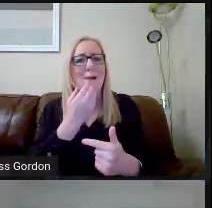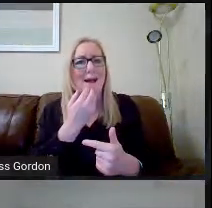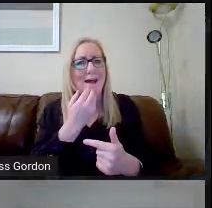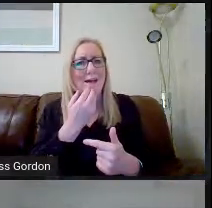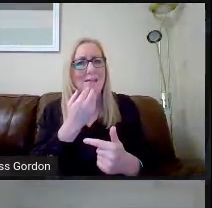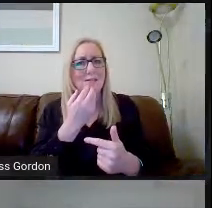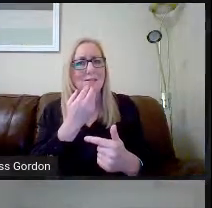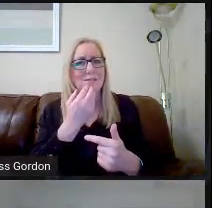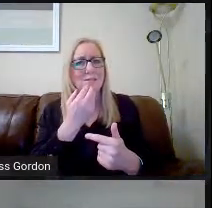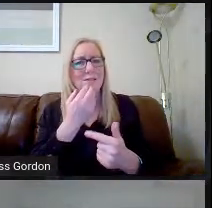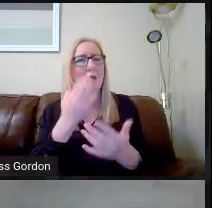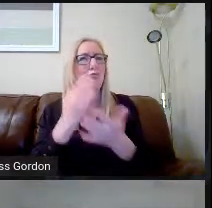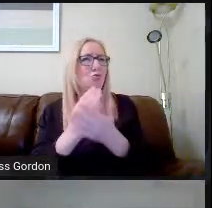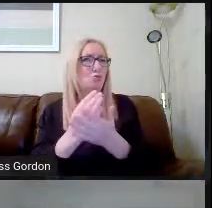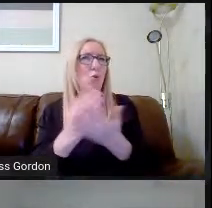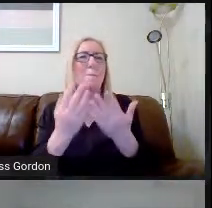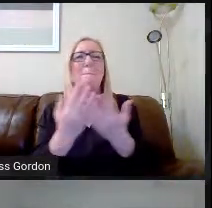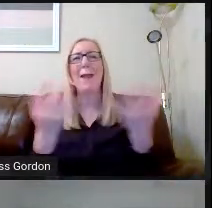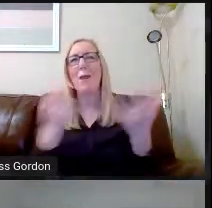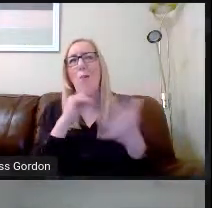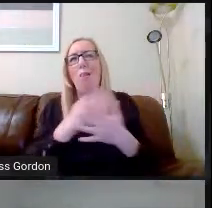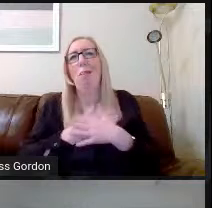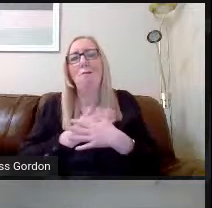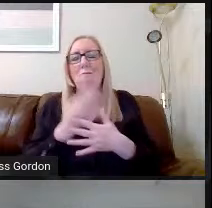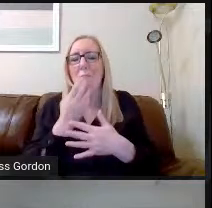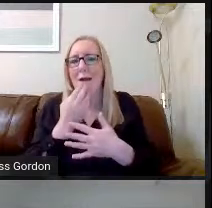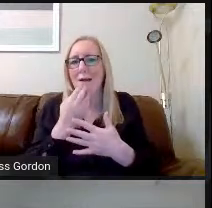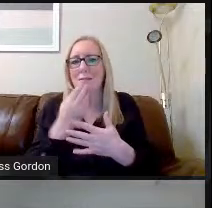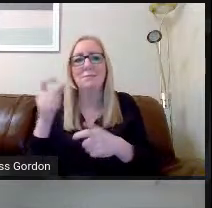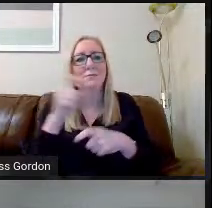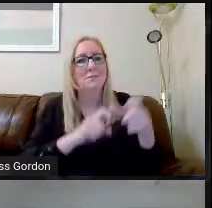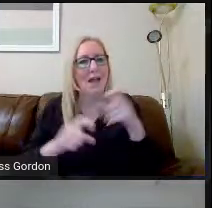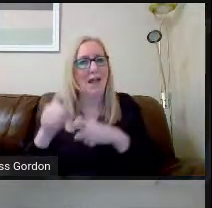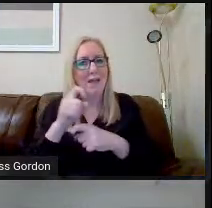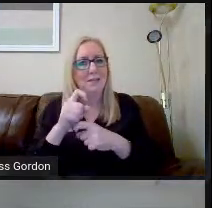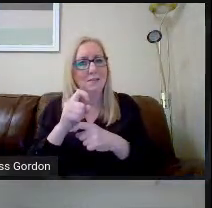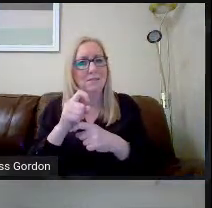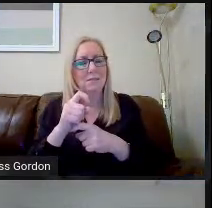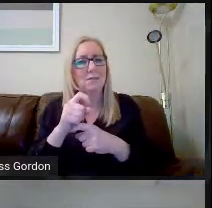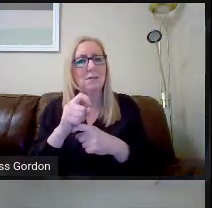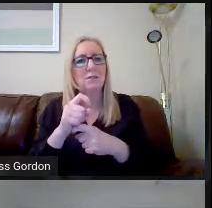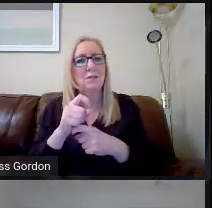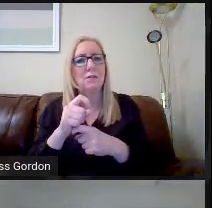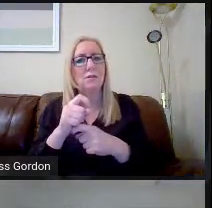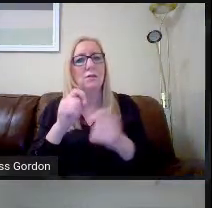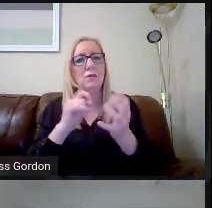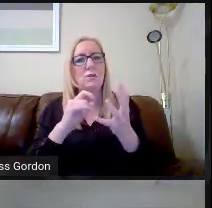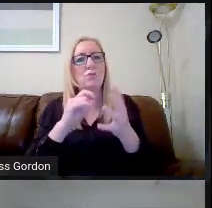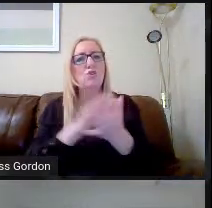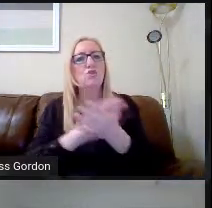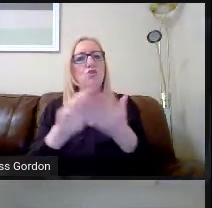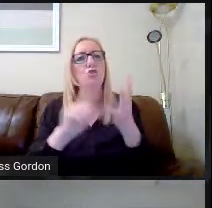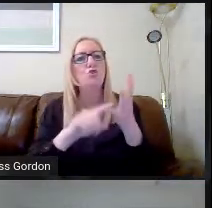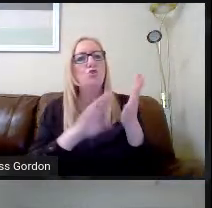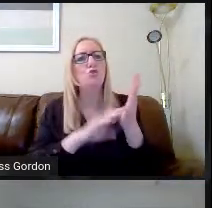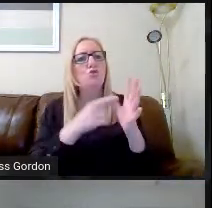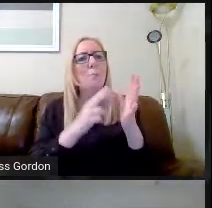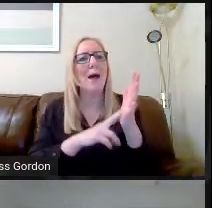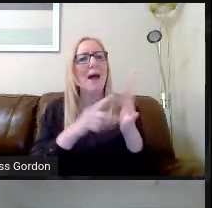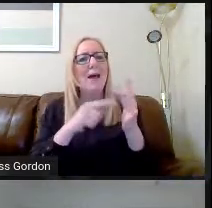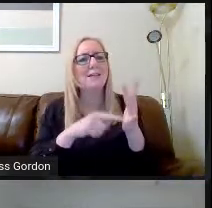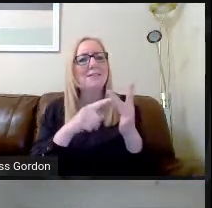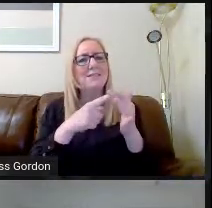which will be the favourite one I'm sure of many, sciences, social studies, or humanities, or as it's called, technological